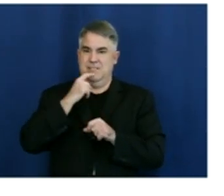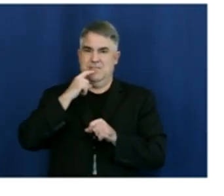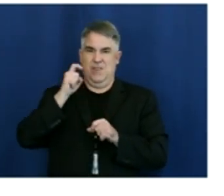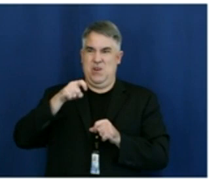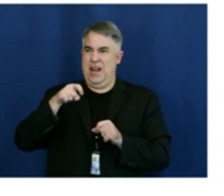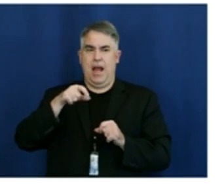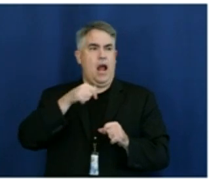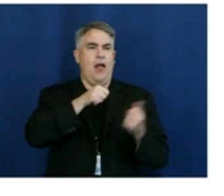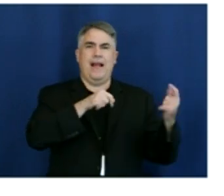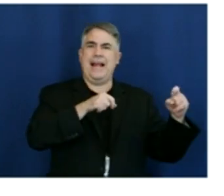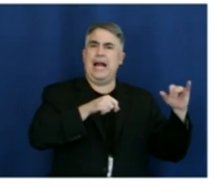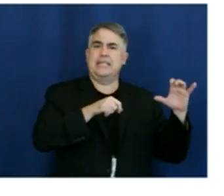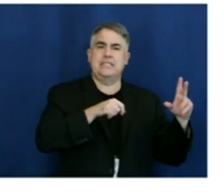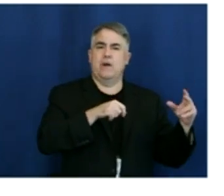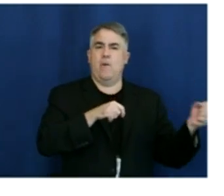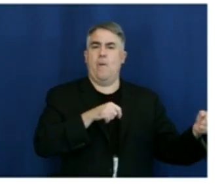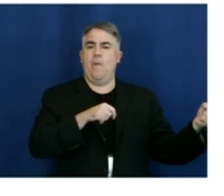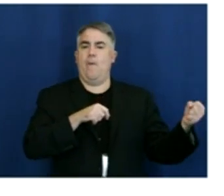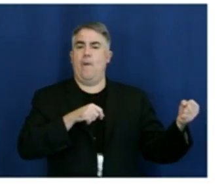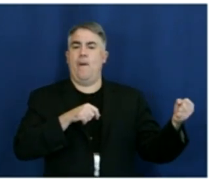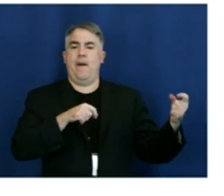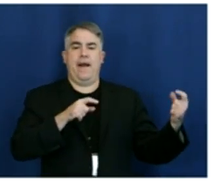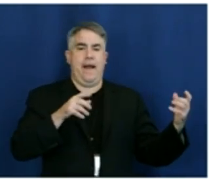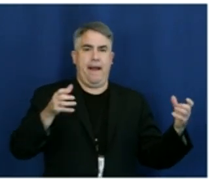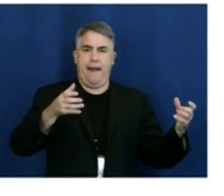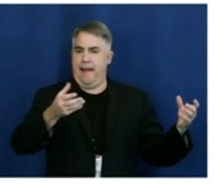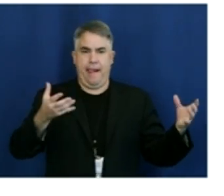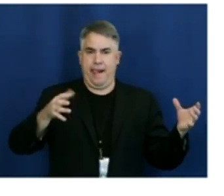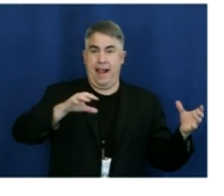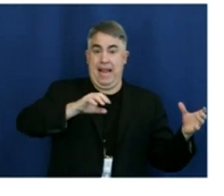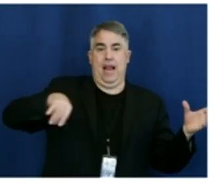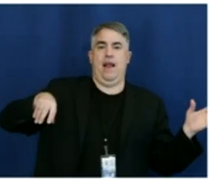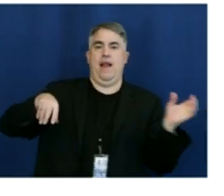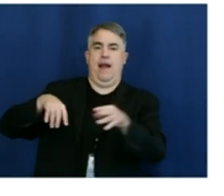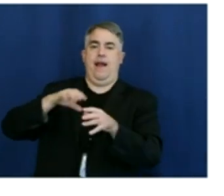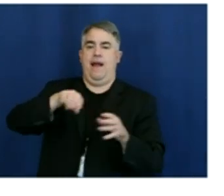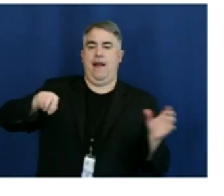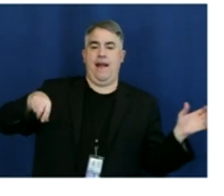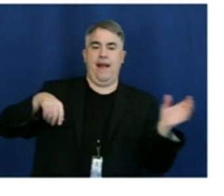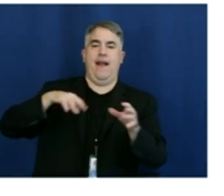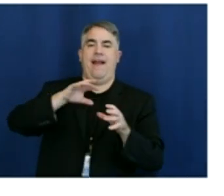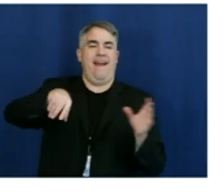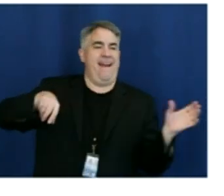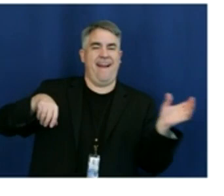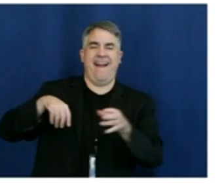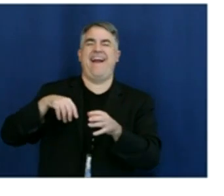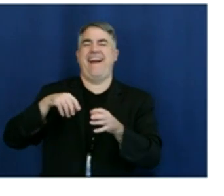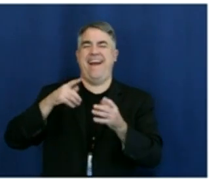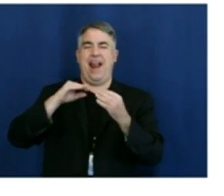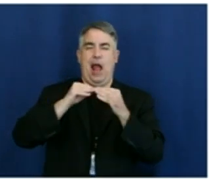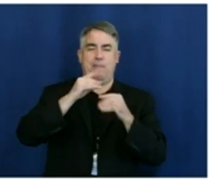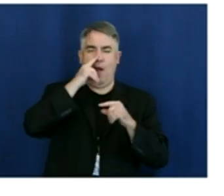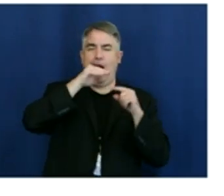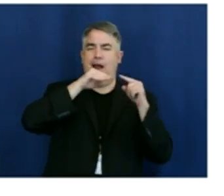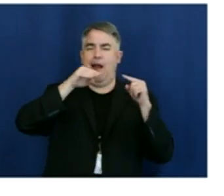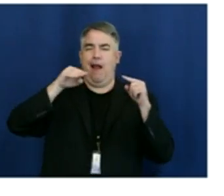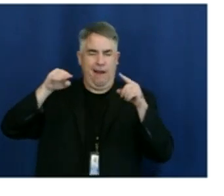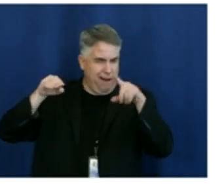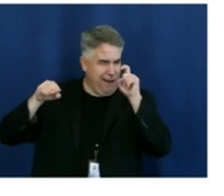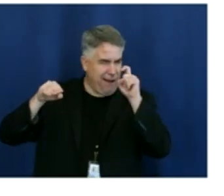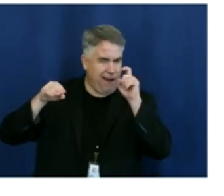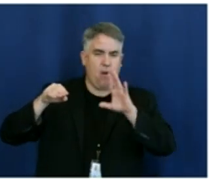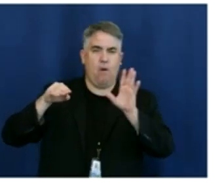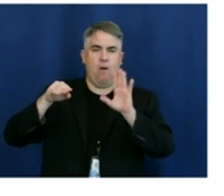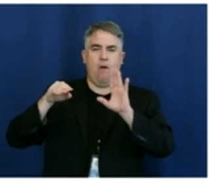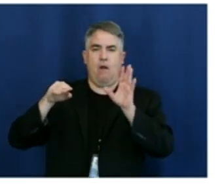uh, trying to catch up a backlog of a lot of those things that were able to, uh, to, to delay. And so we don't think we'll see much considerable